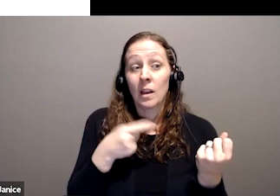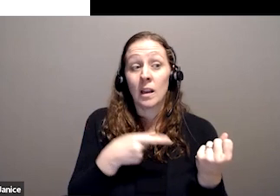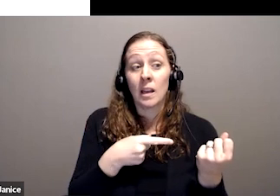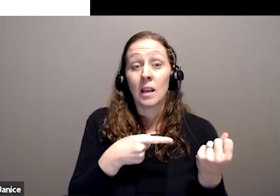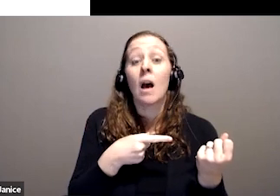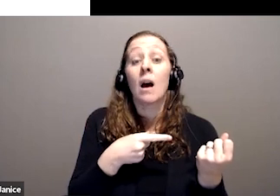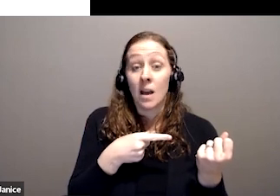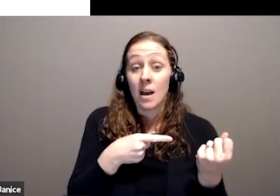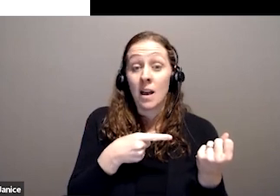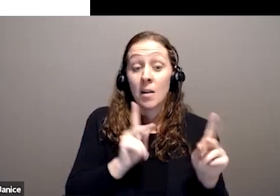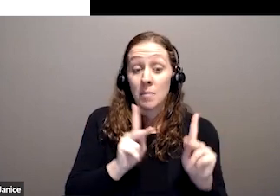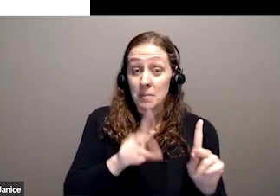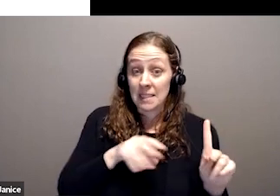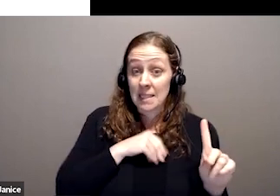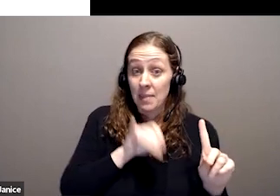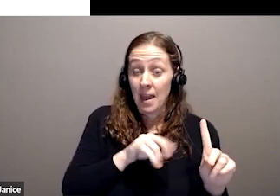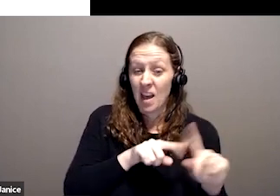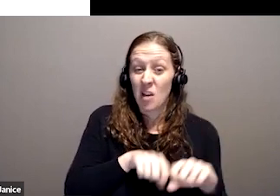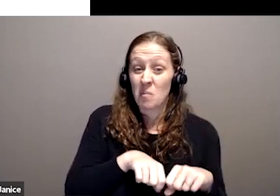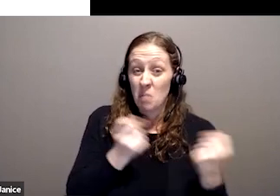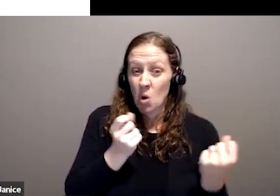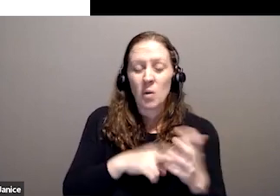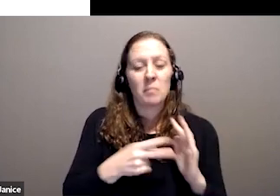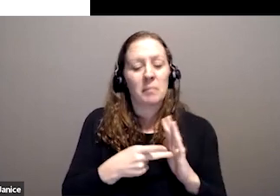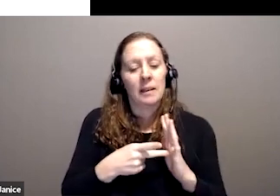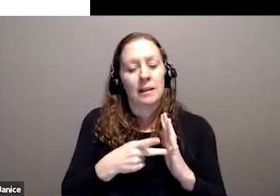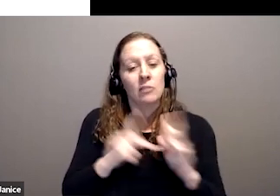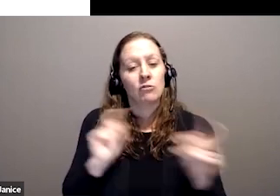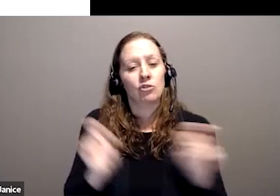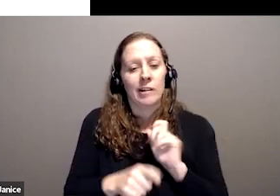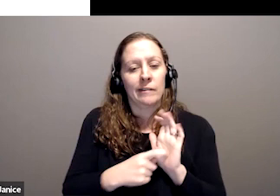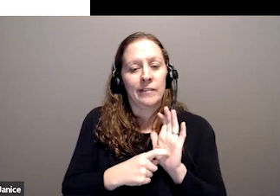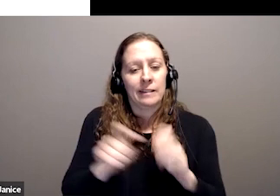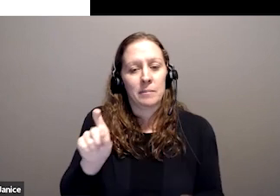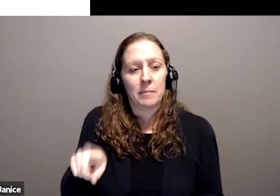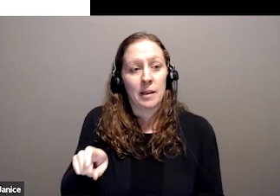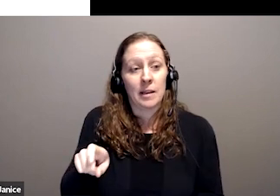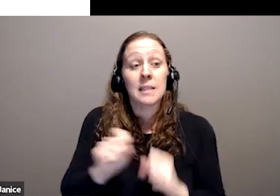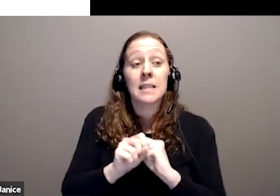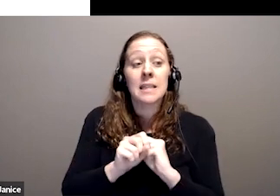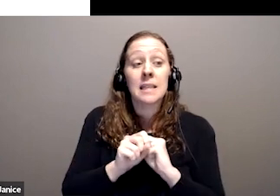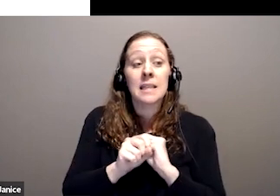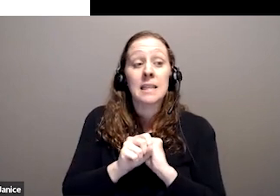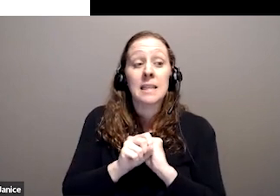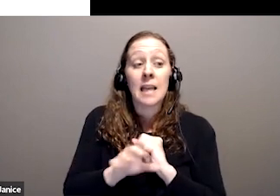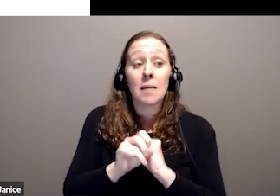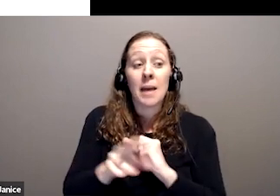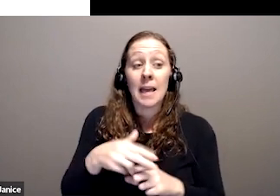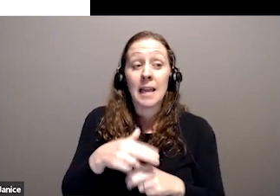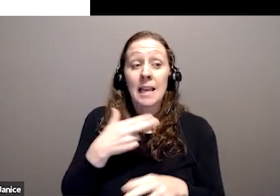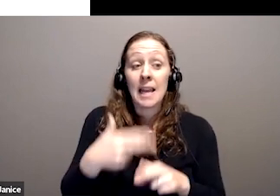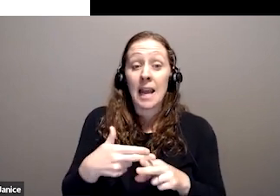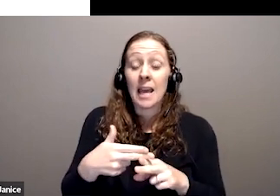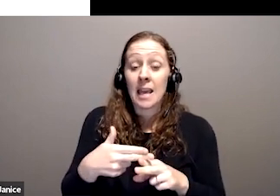accepted, then reform had to come. And the campaign name, which you've also chosen